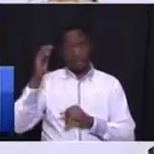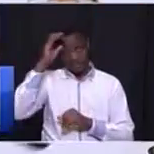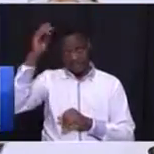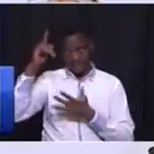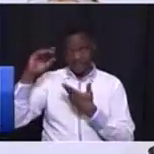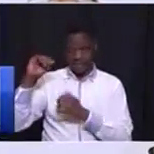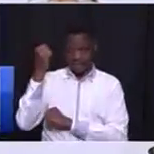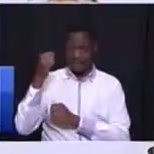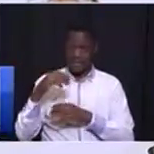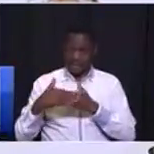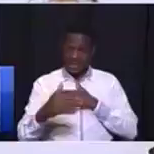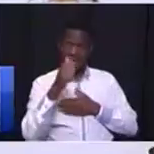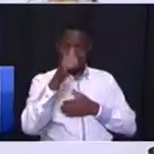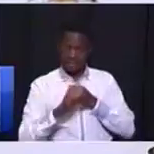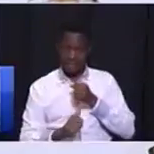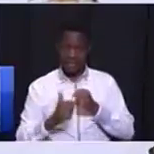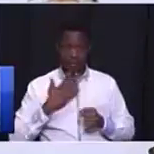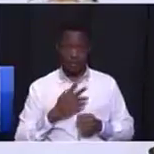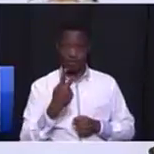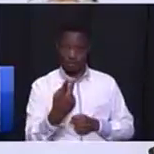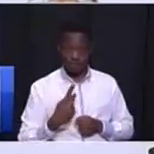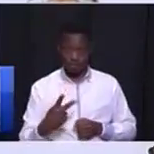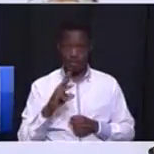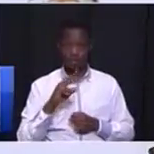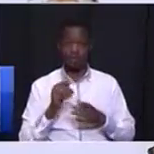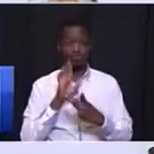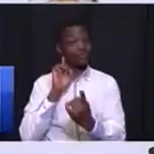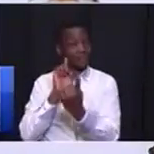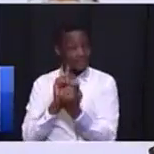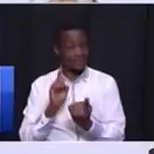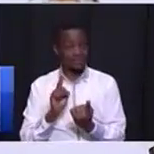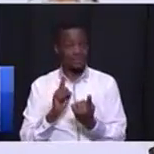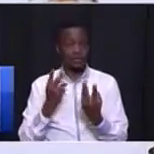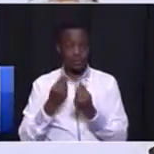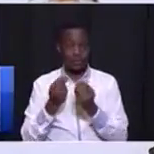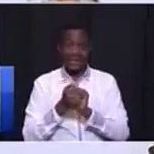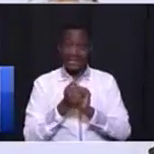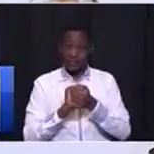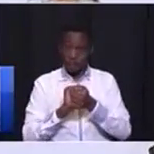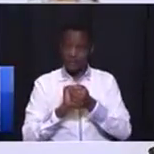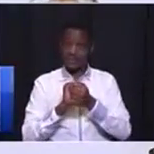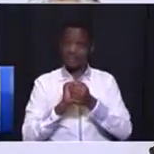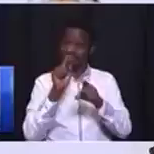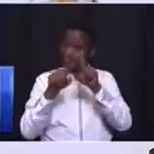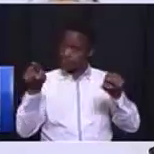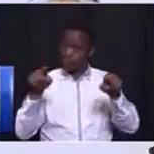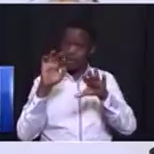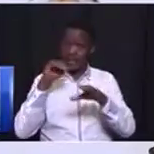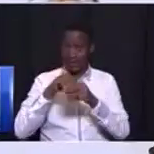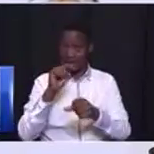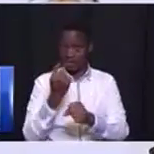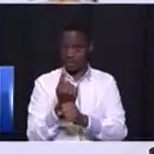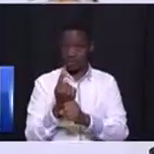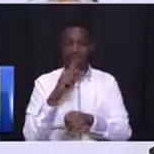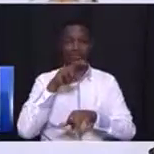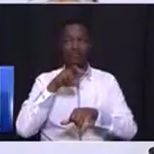industry. I want you and I, MEC Mbalit Toppe, to meet with the sporting fraternity in Houghton. We